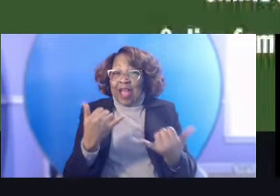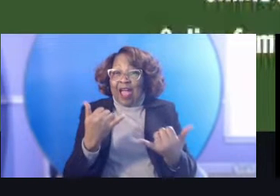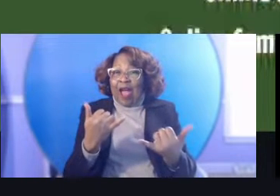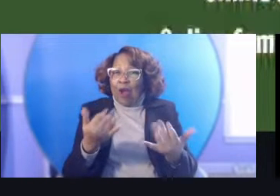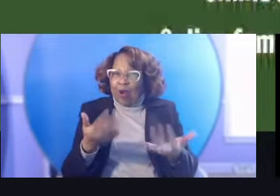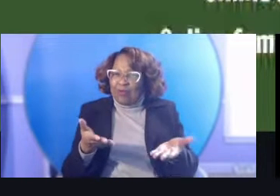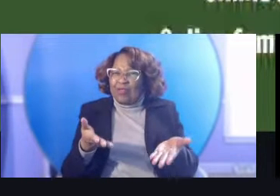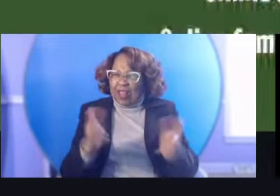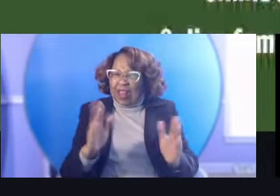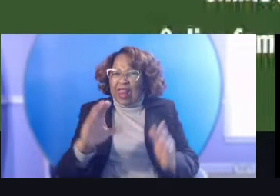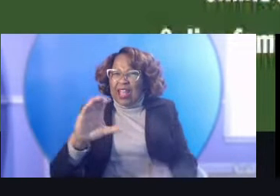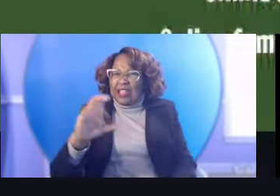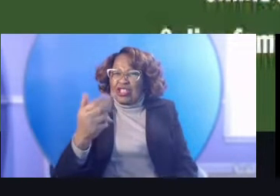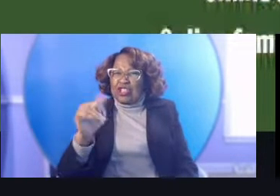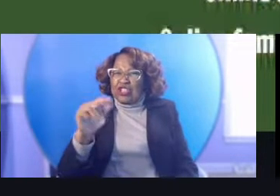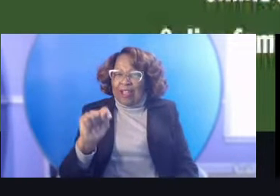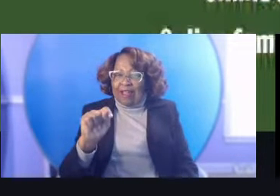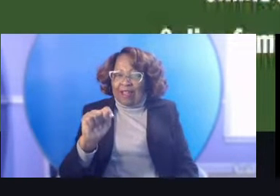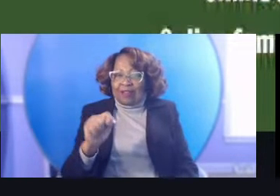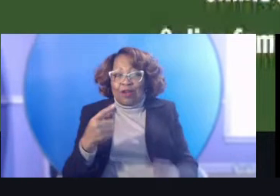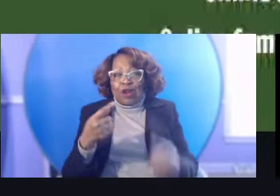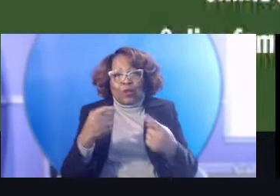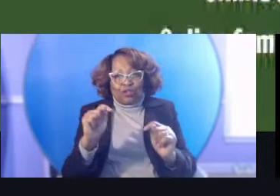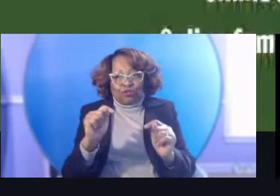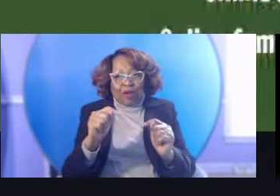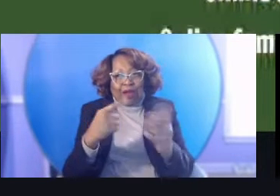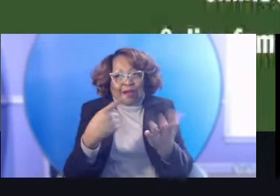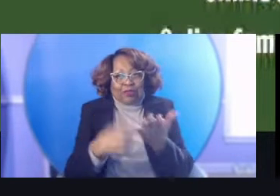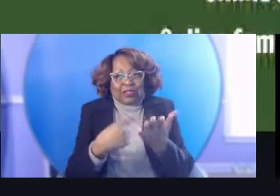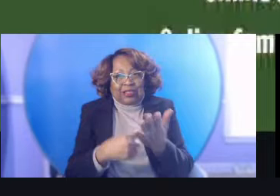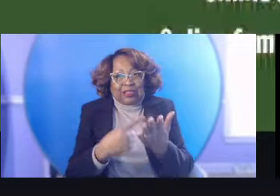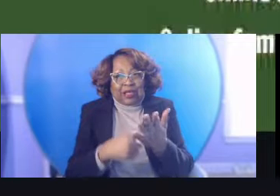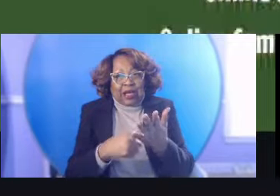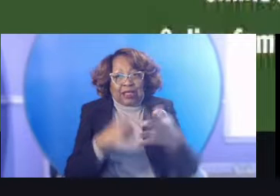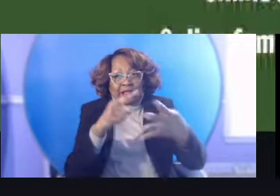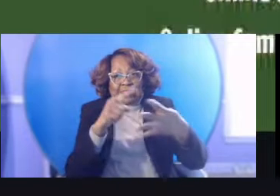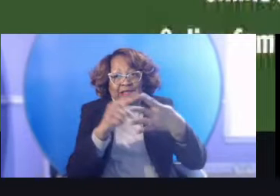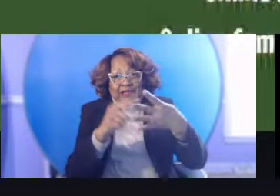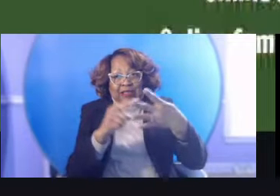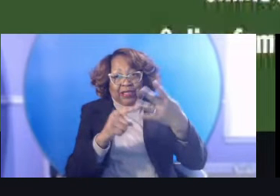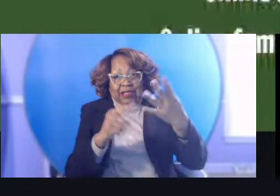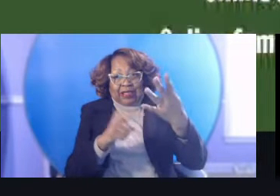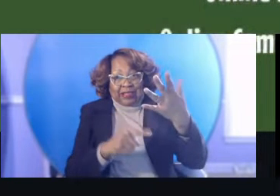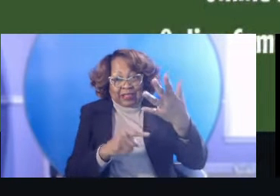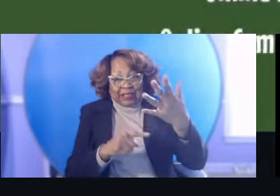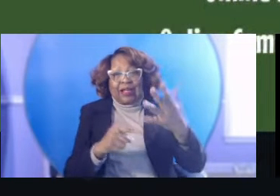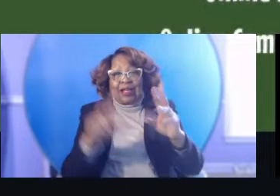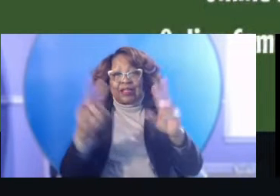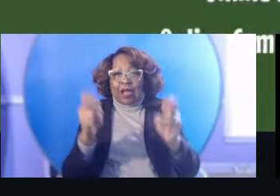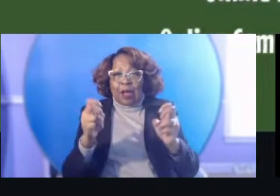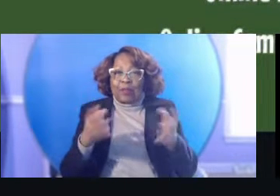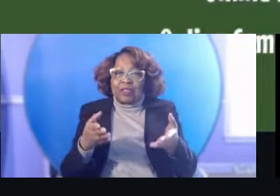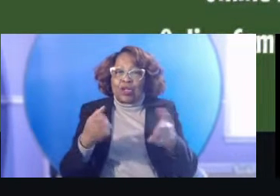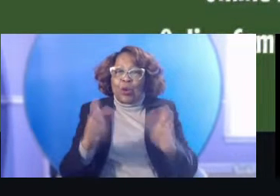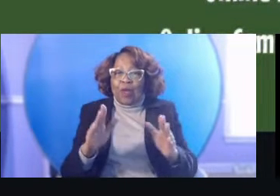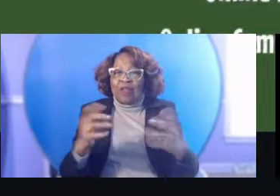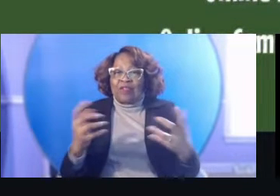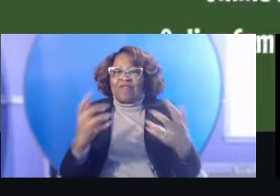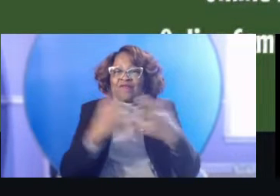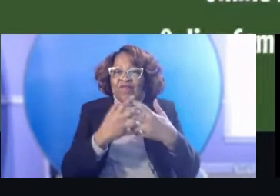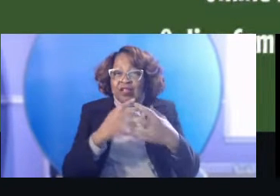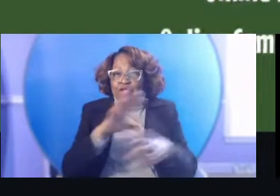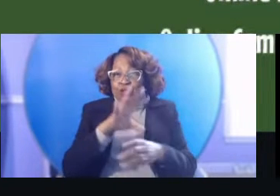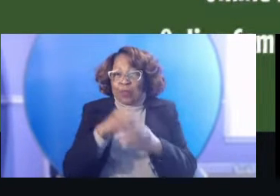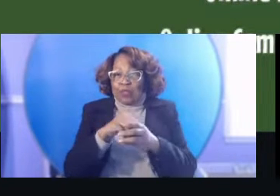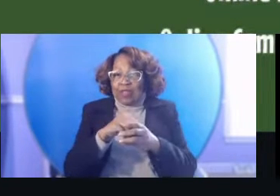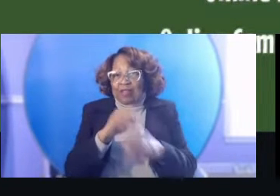Okay, we're going to try to cover these topics in a way that fits within the hour. And